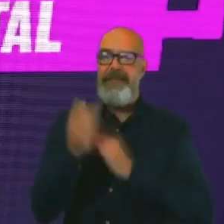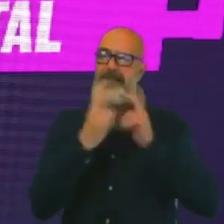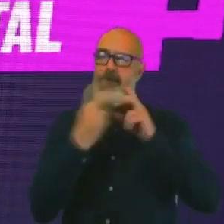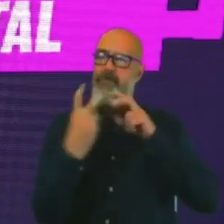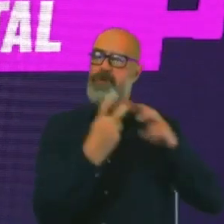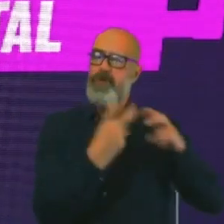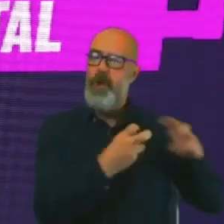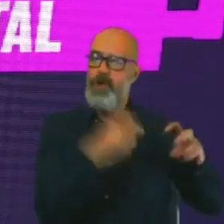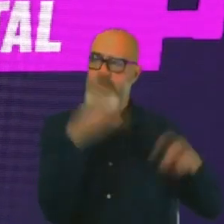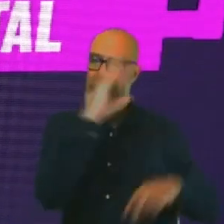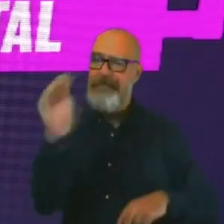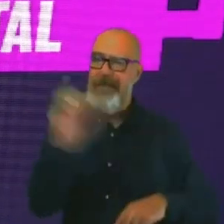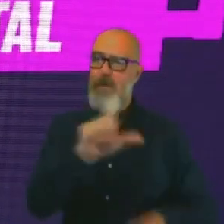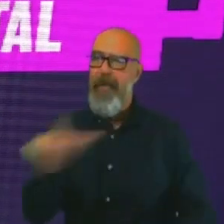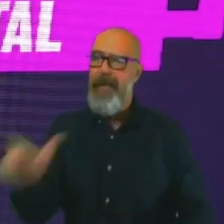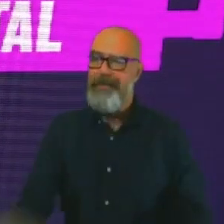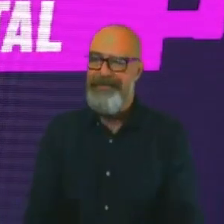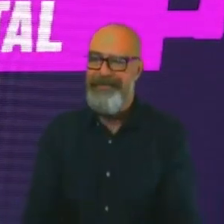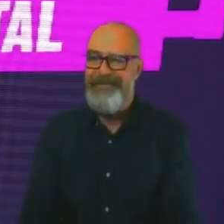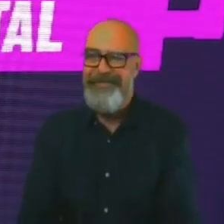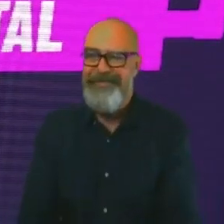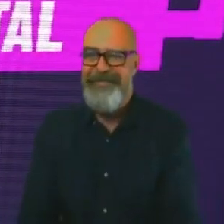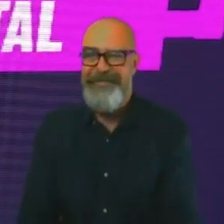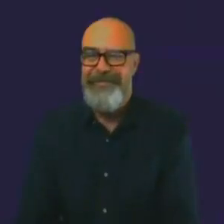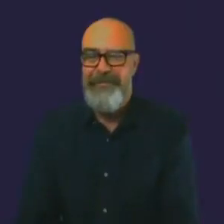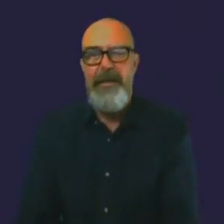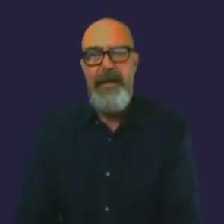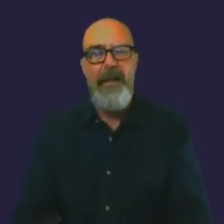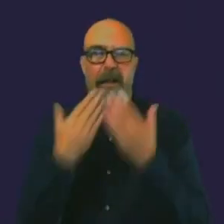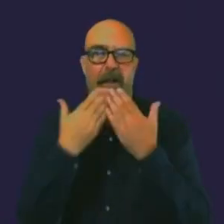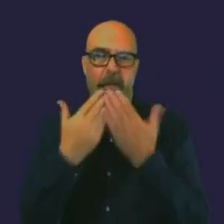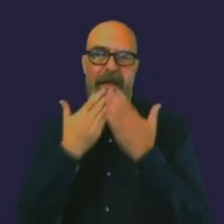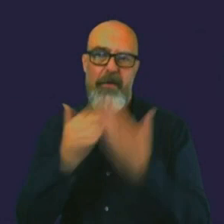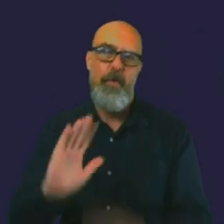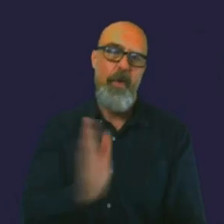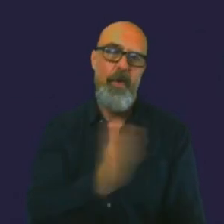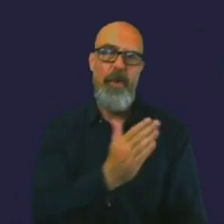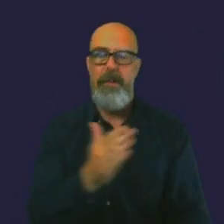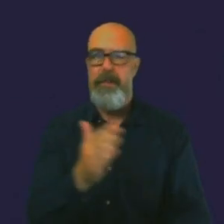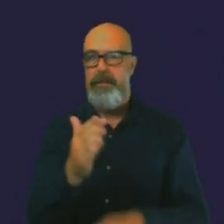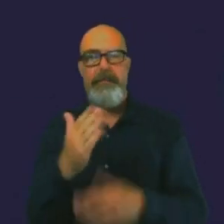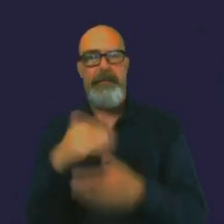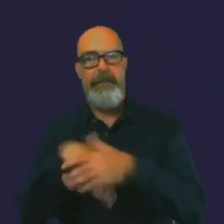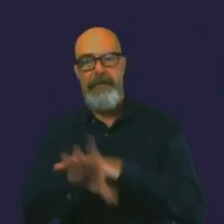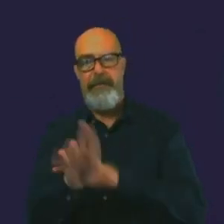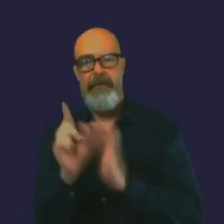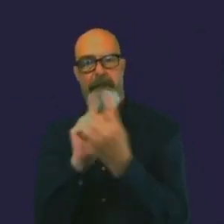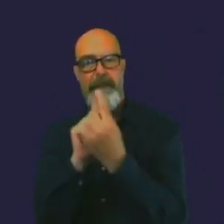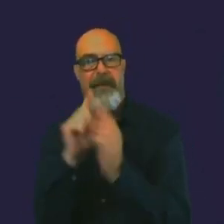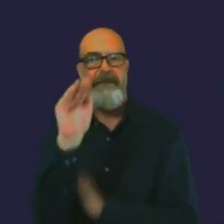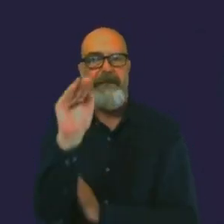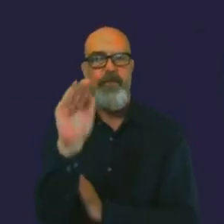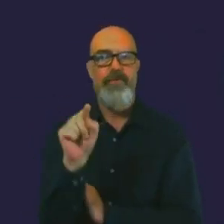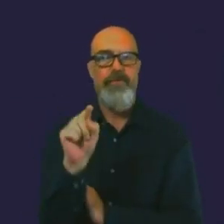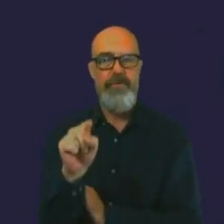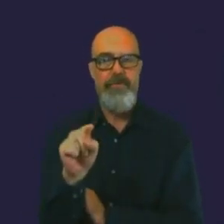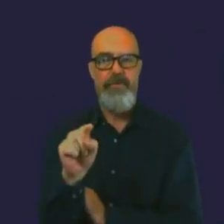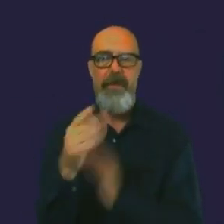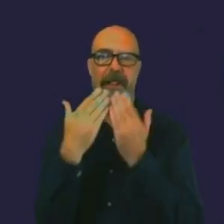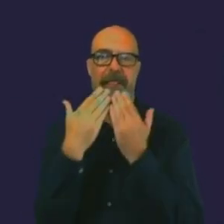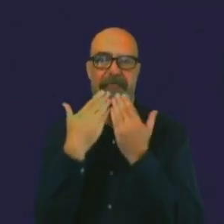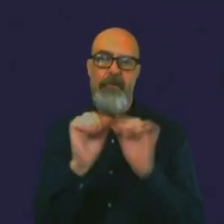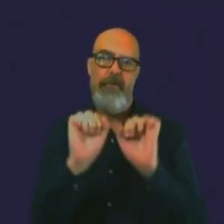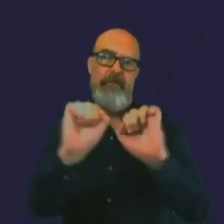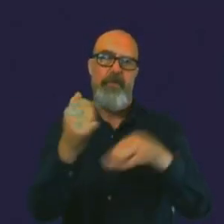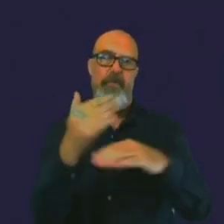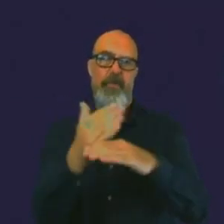Watch this space. Thank you all so much for taking part in Meet the Future. It's been lovely to meet you. Thank you for all the work that you're doing. And I know our